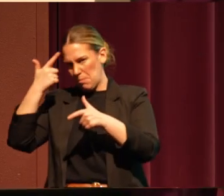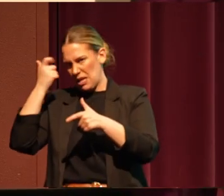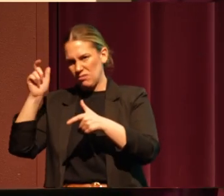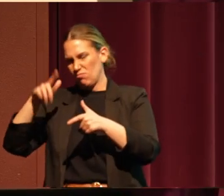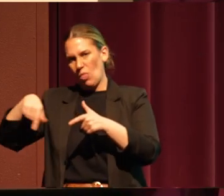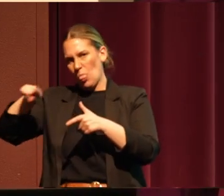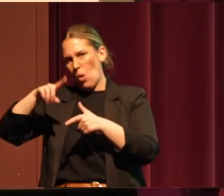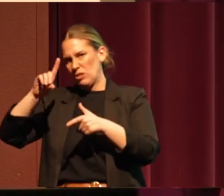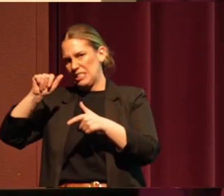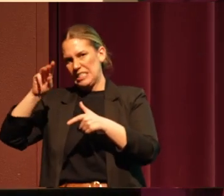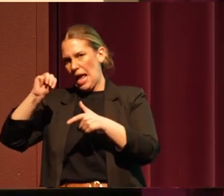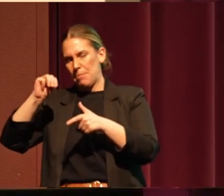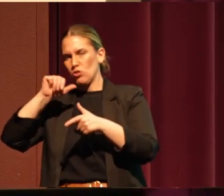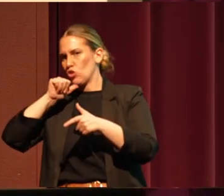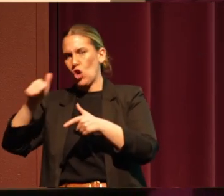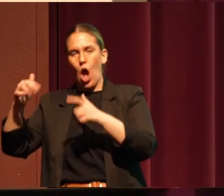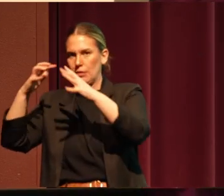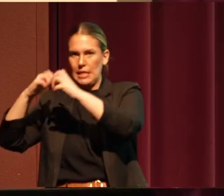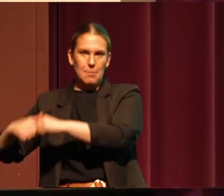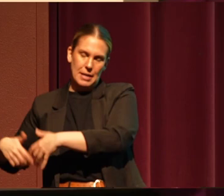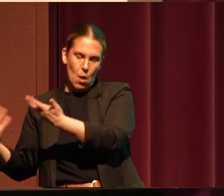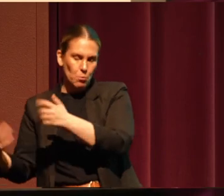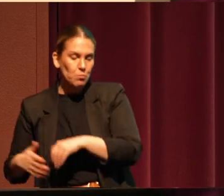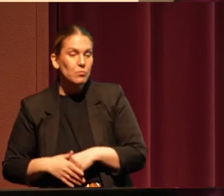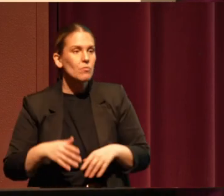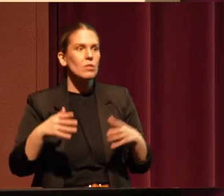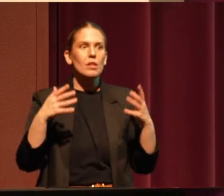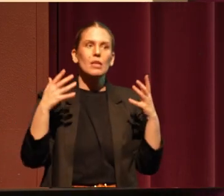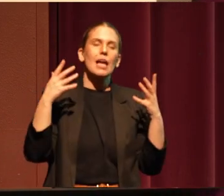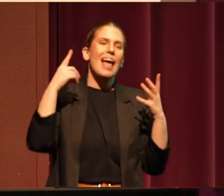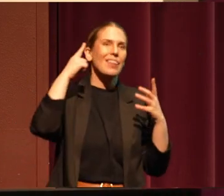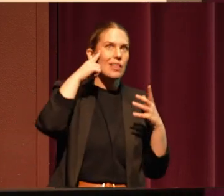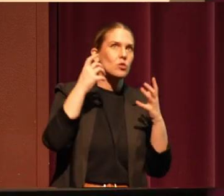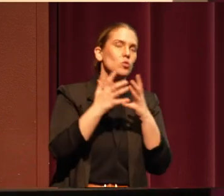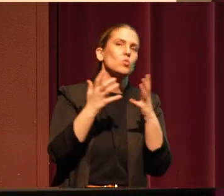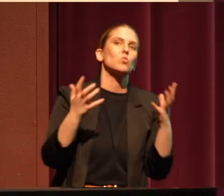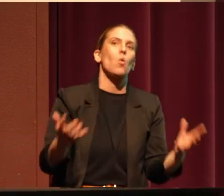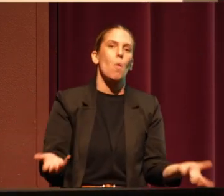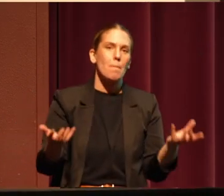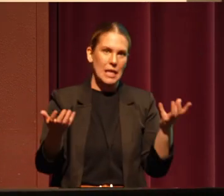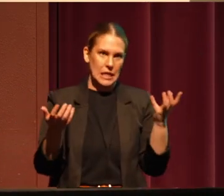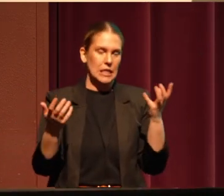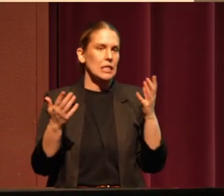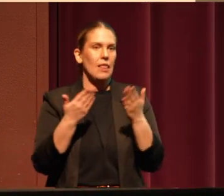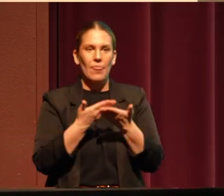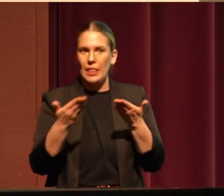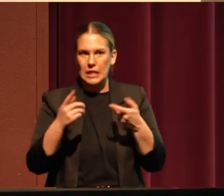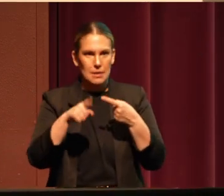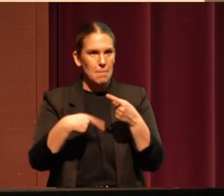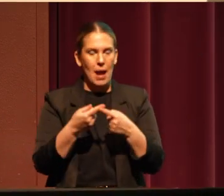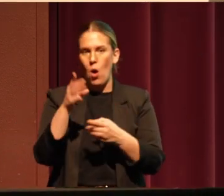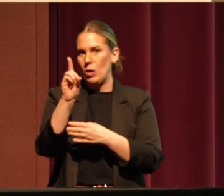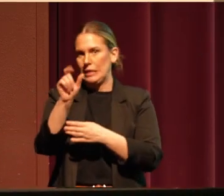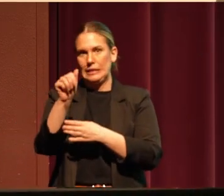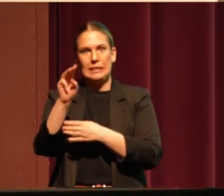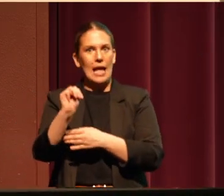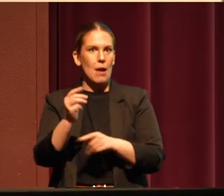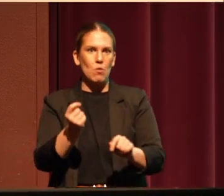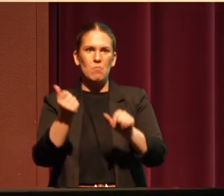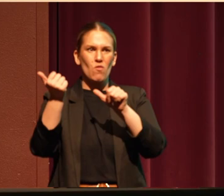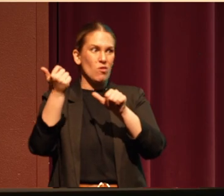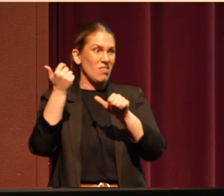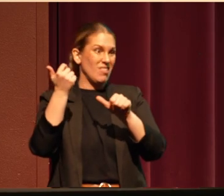Again, I mean, there is so many articles on the dam removal, and I think film's going to start coming out because, again, this is monumental,